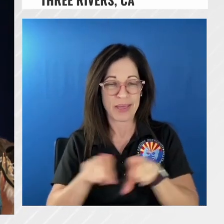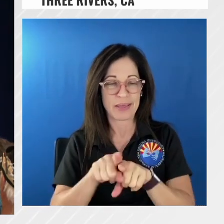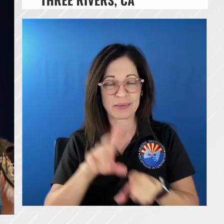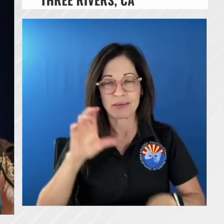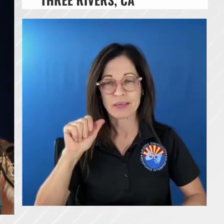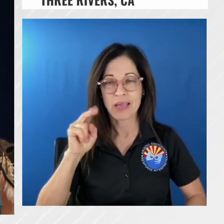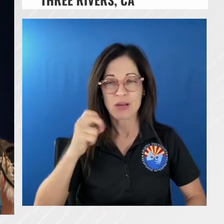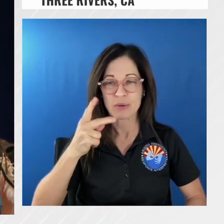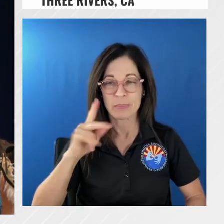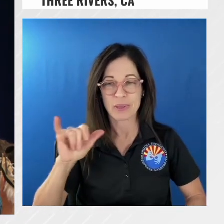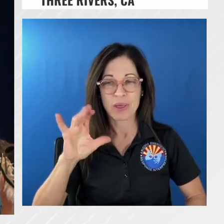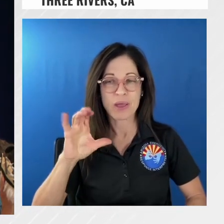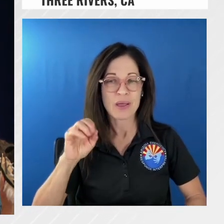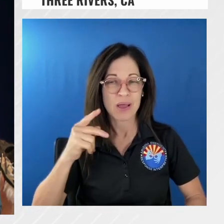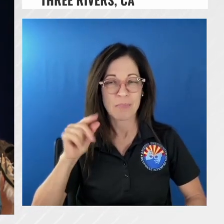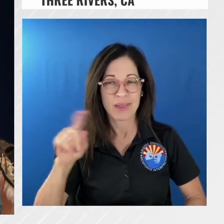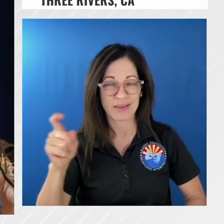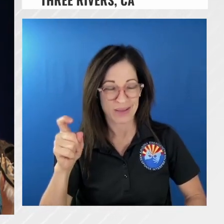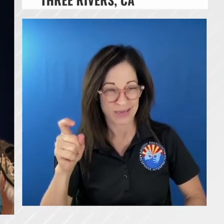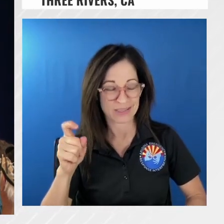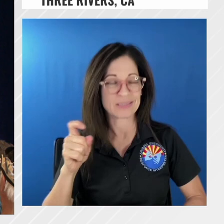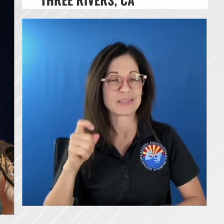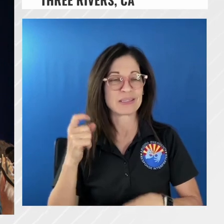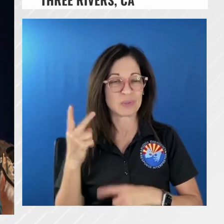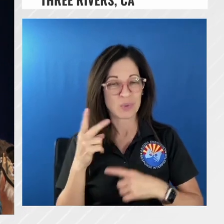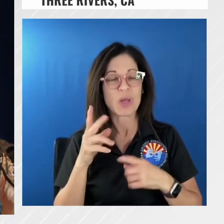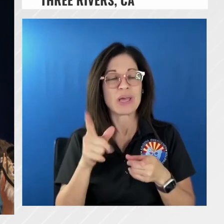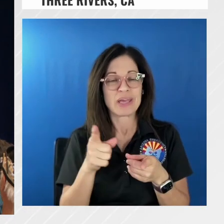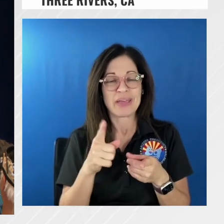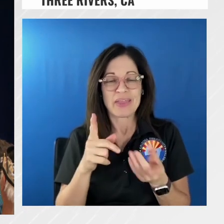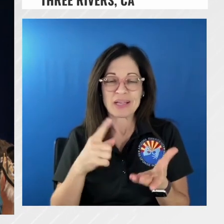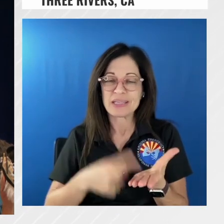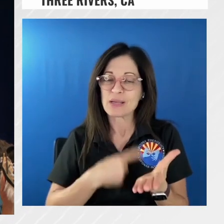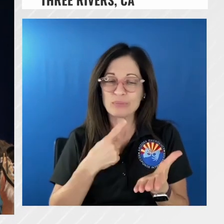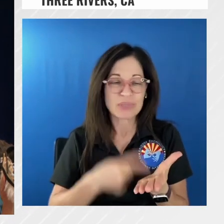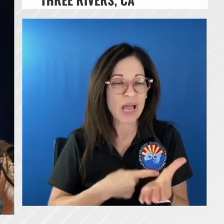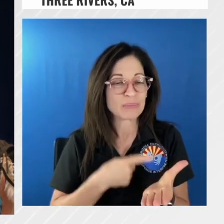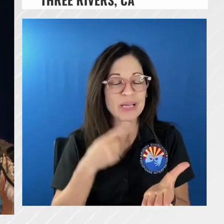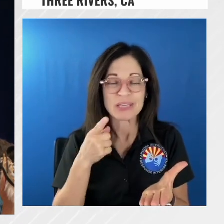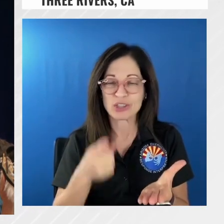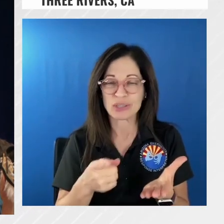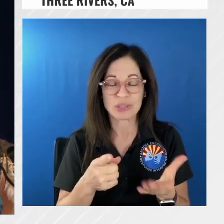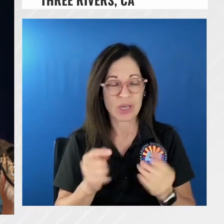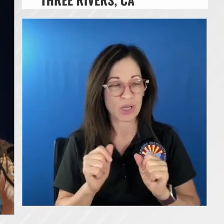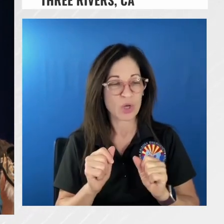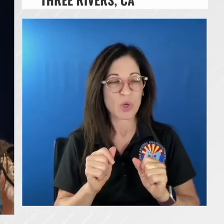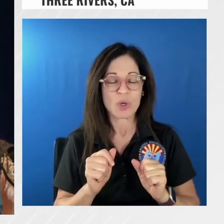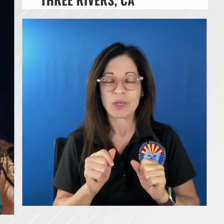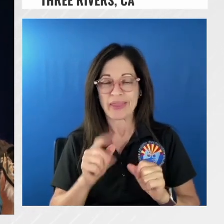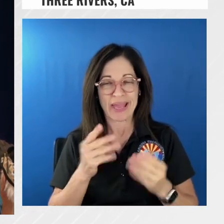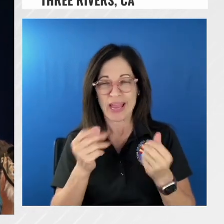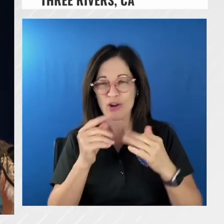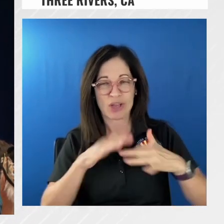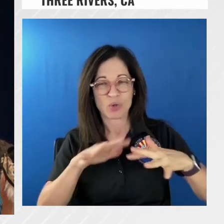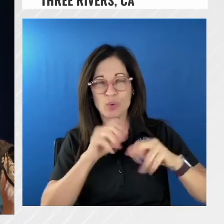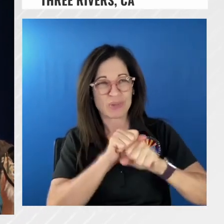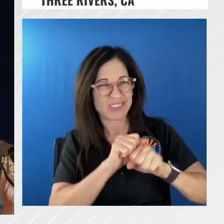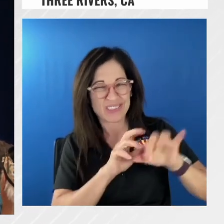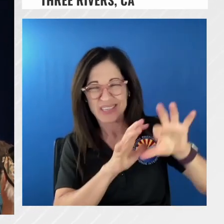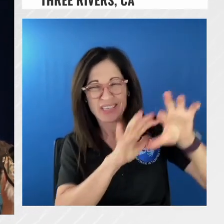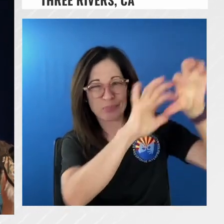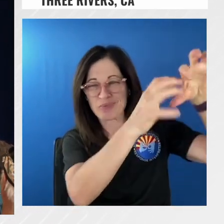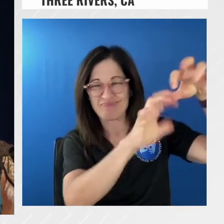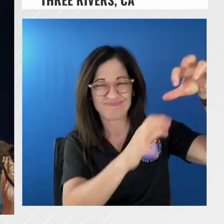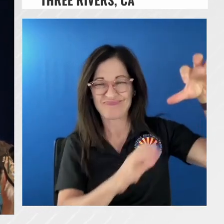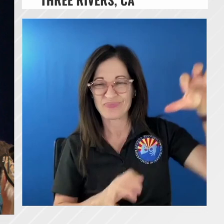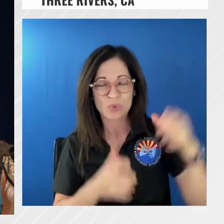just too steep and too rugged to be effective uh in a direct attack this